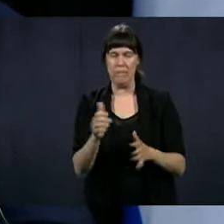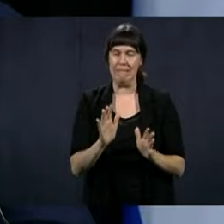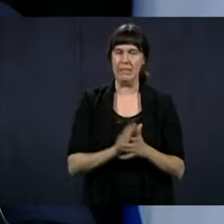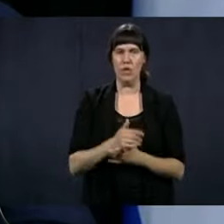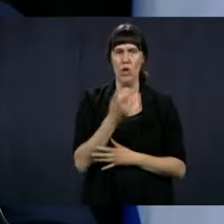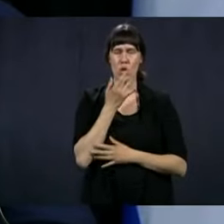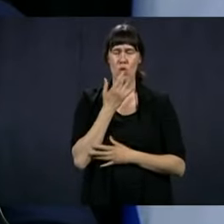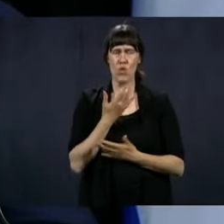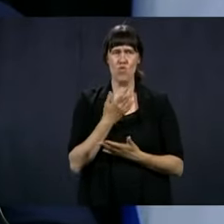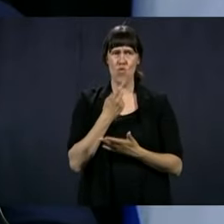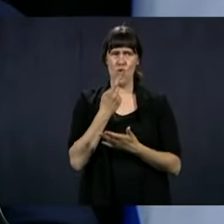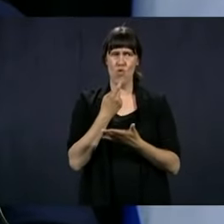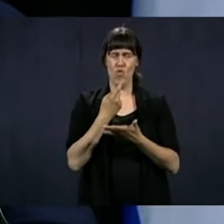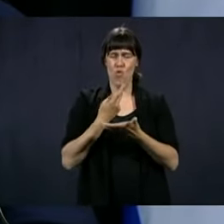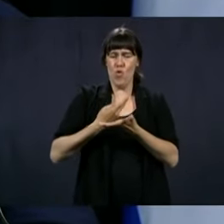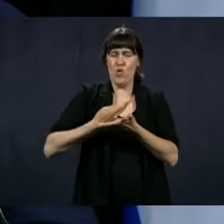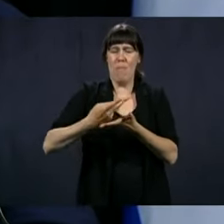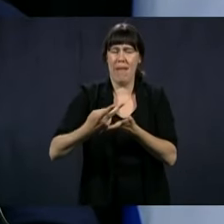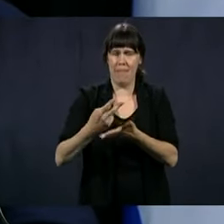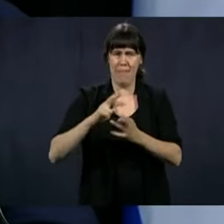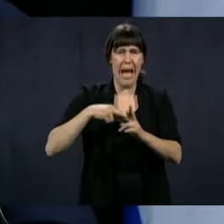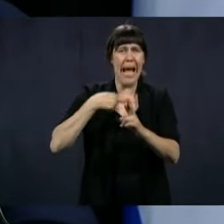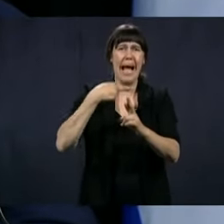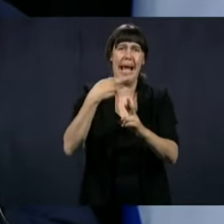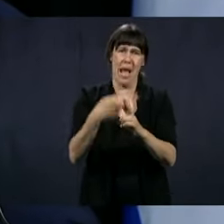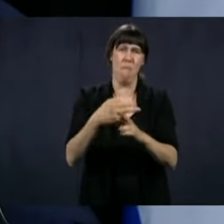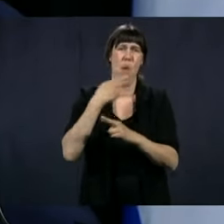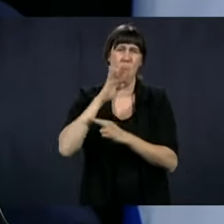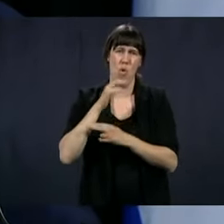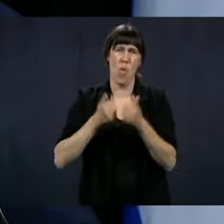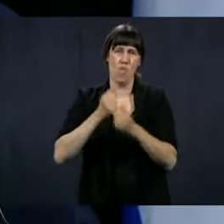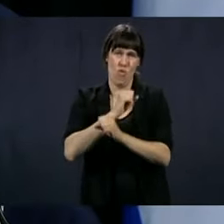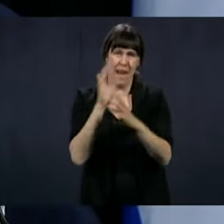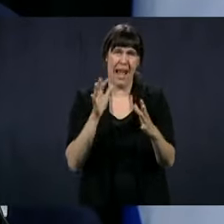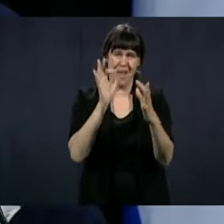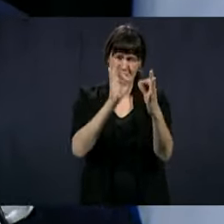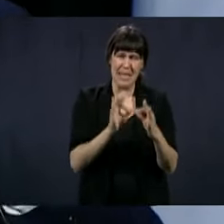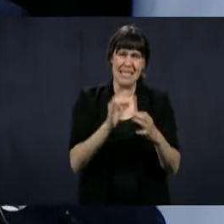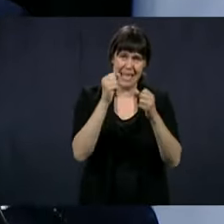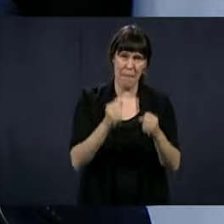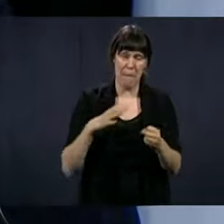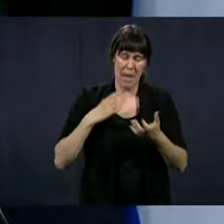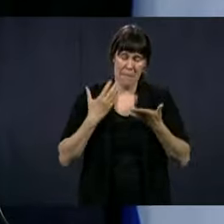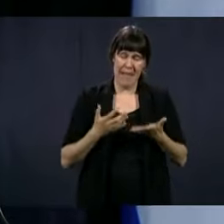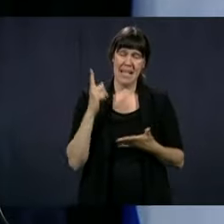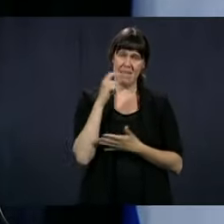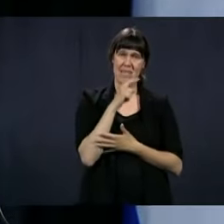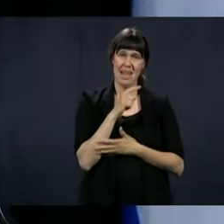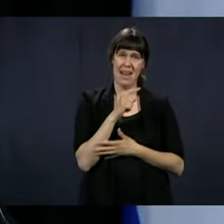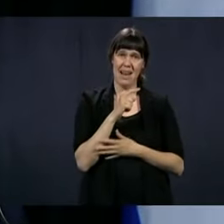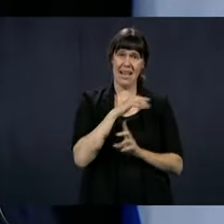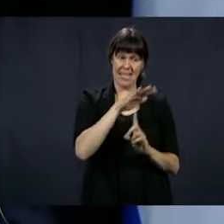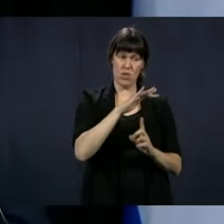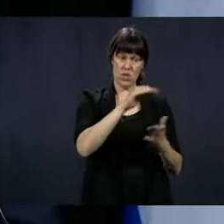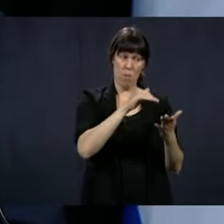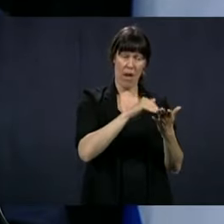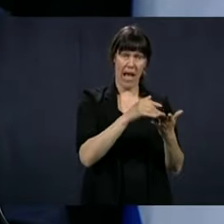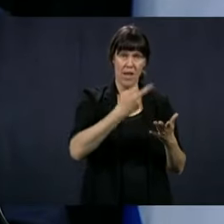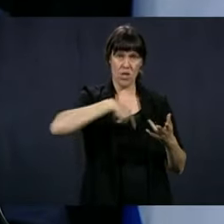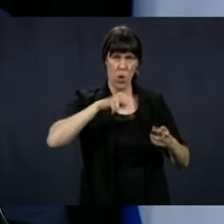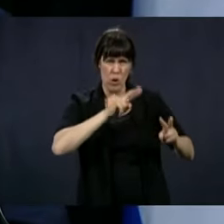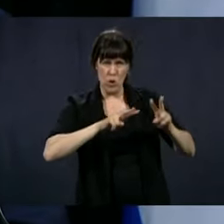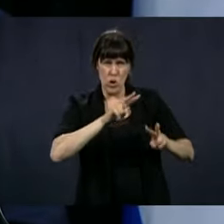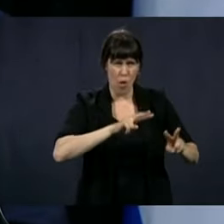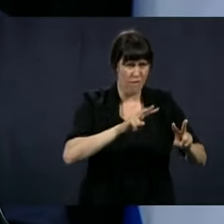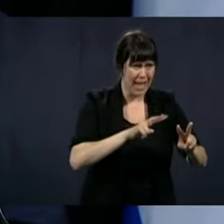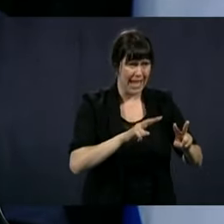question in about one or two weeks. And now you're going to say, well, it's late in one or two weeks. But I said it, you know, in Montreal, we really are seeing